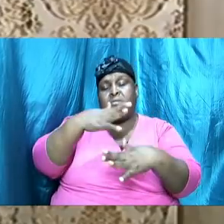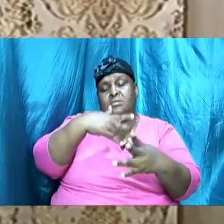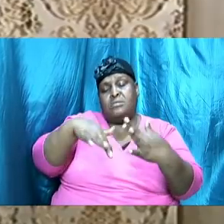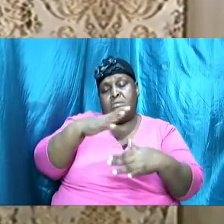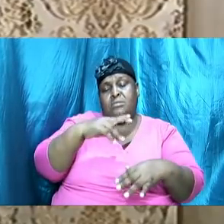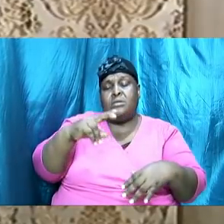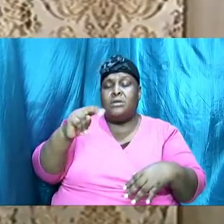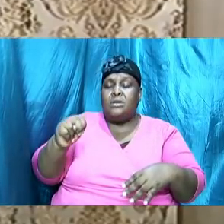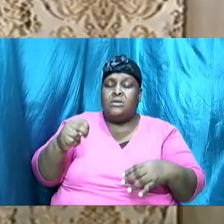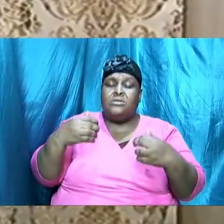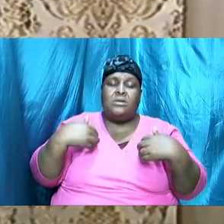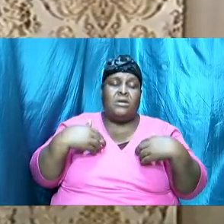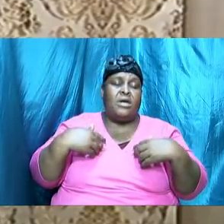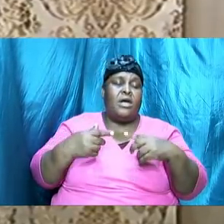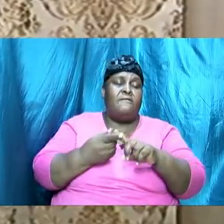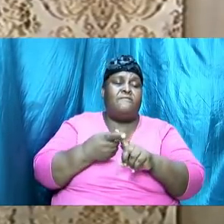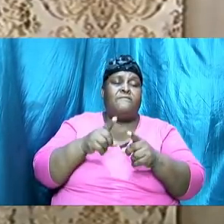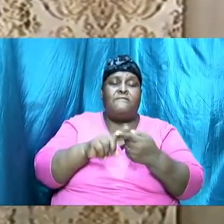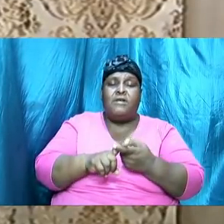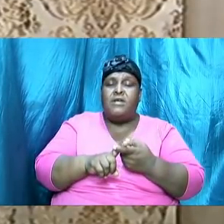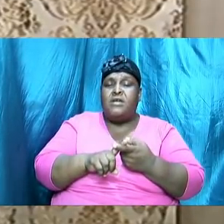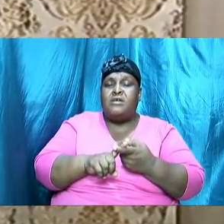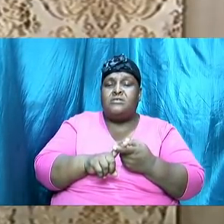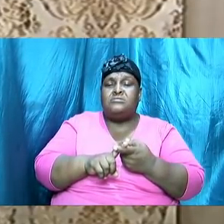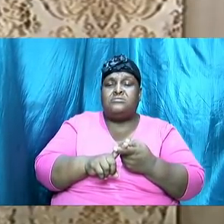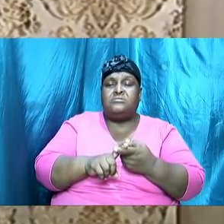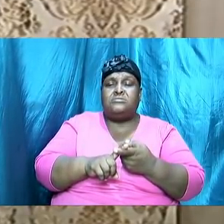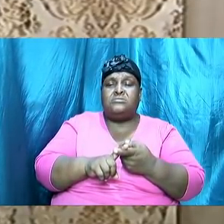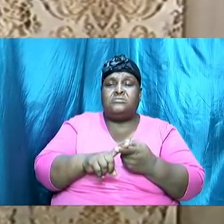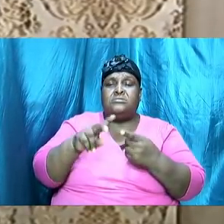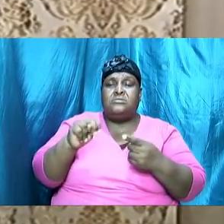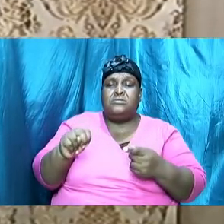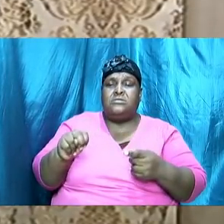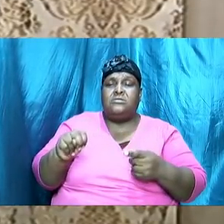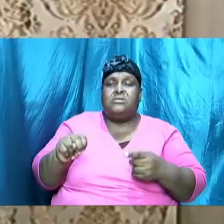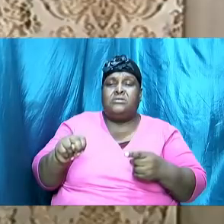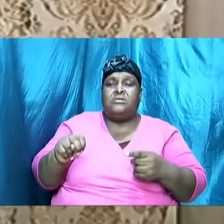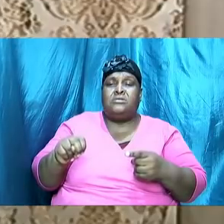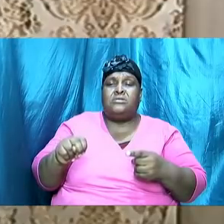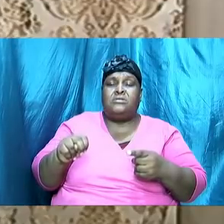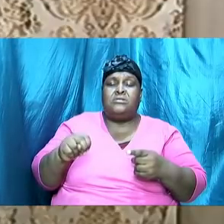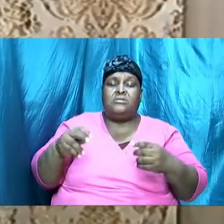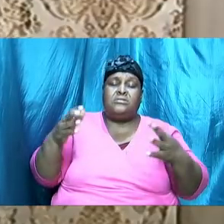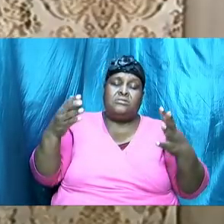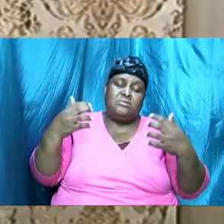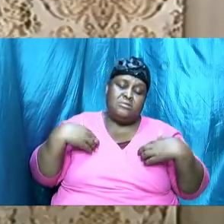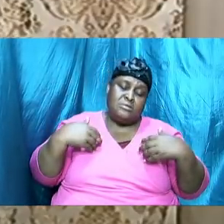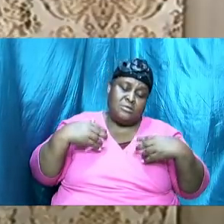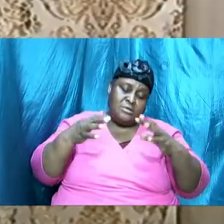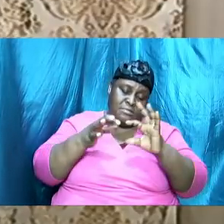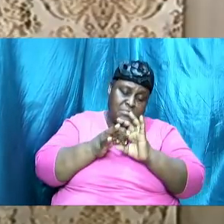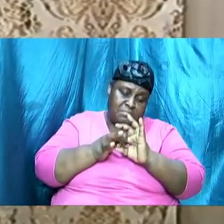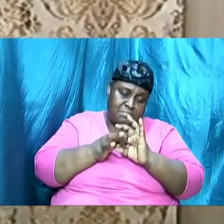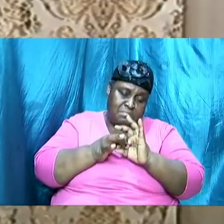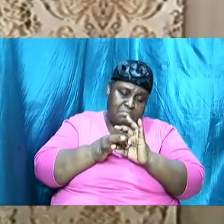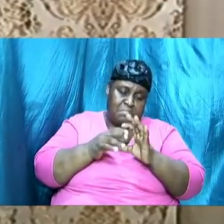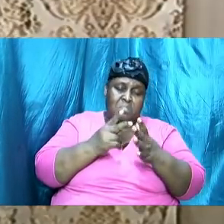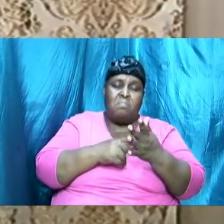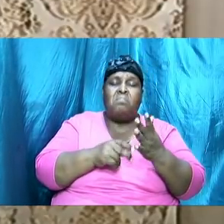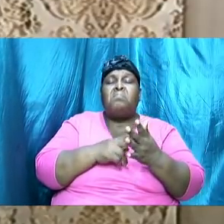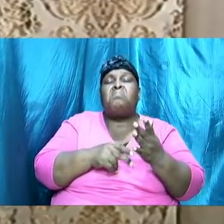friends, the need to have companion, is in fact, sorry, a part of our